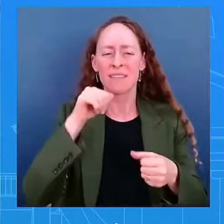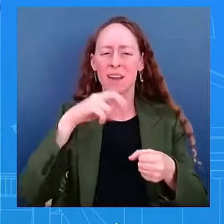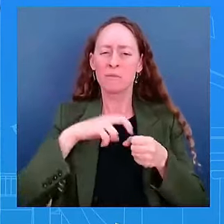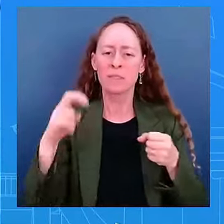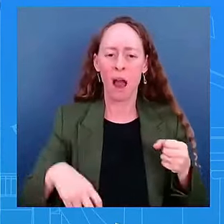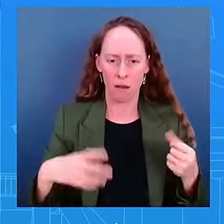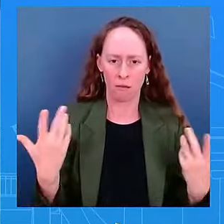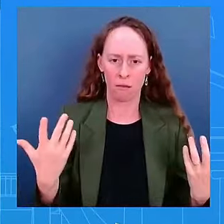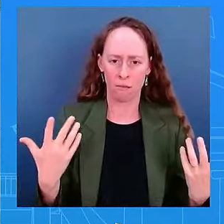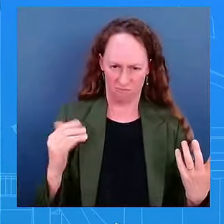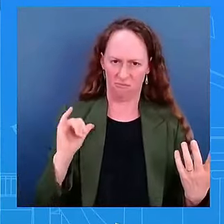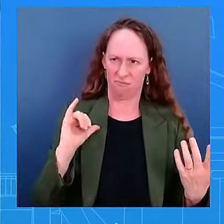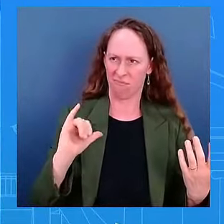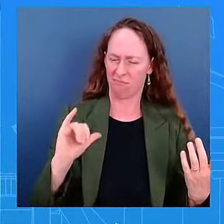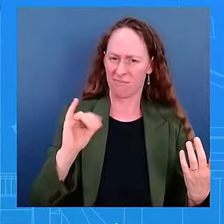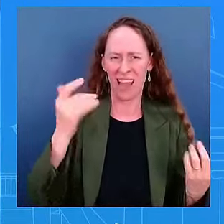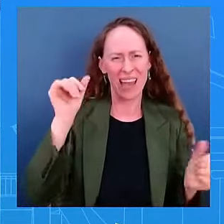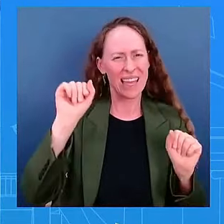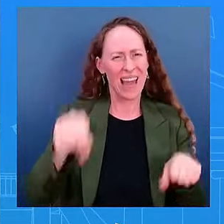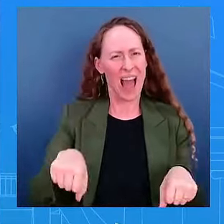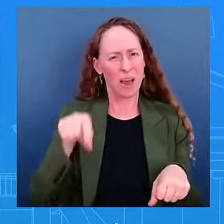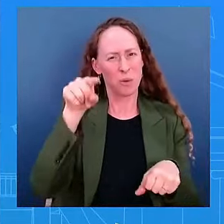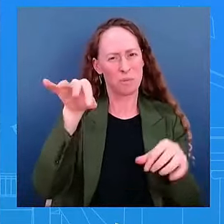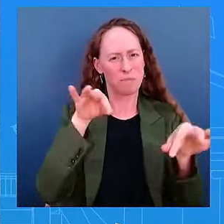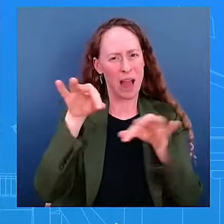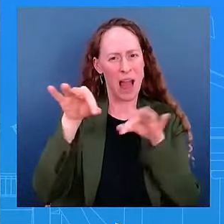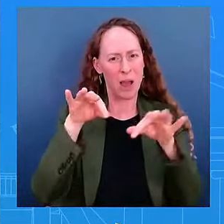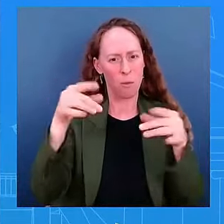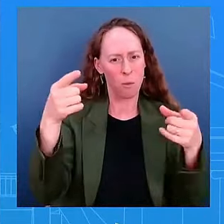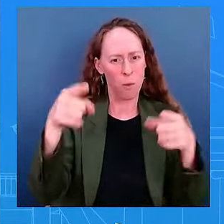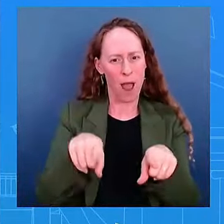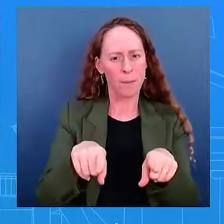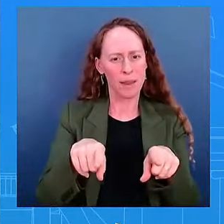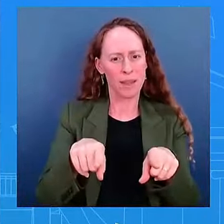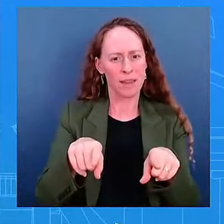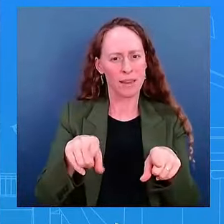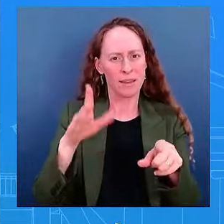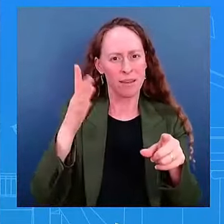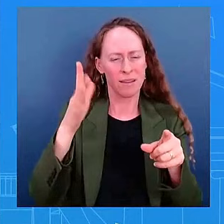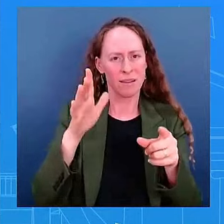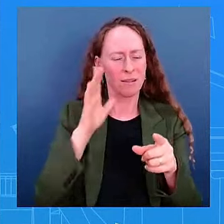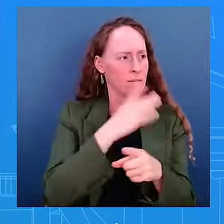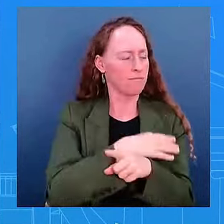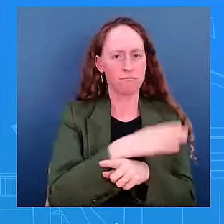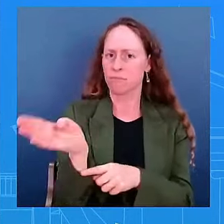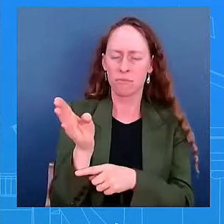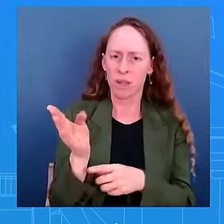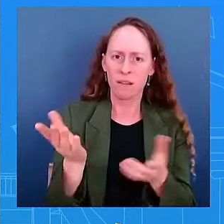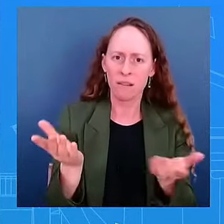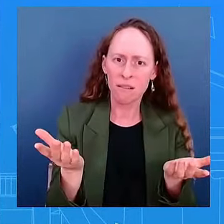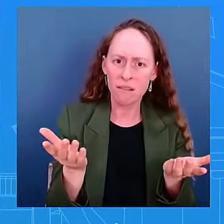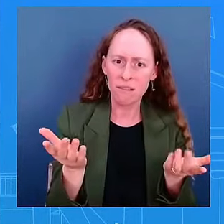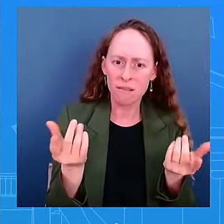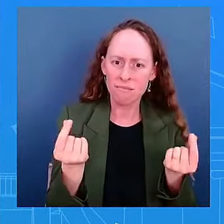that question. I kind of addressed it a couple times of the president's decision making. When